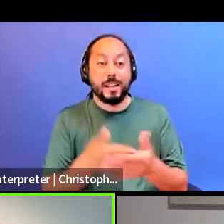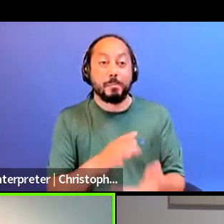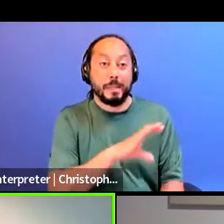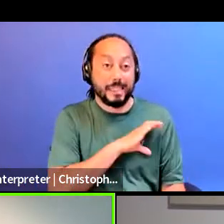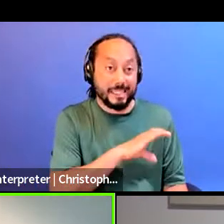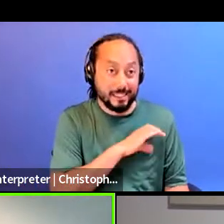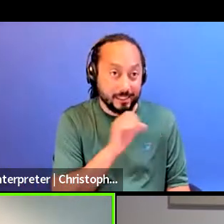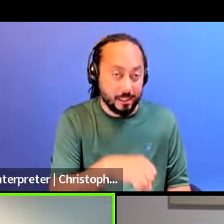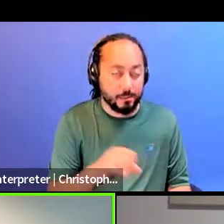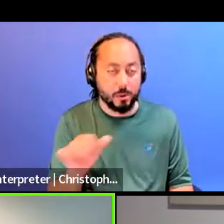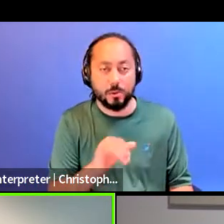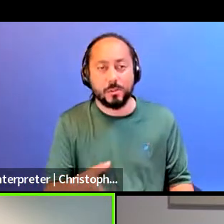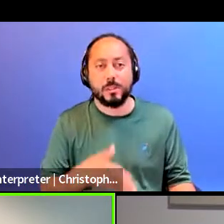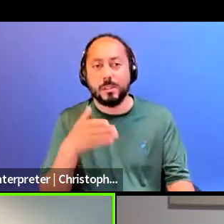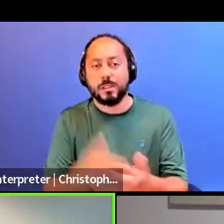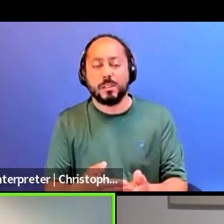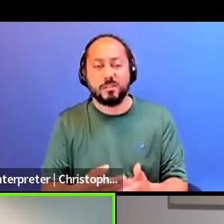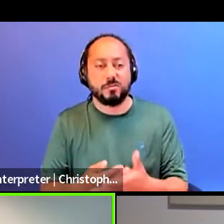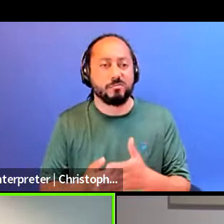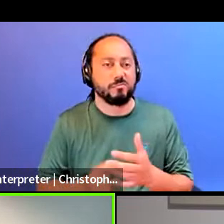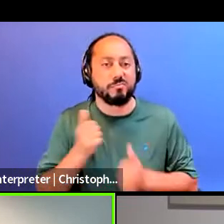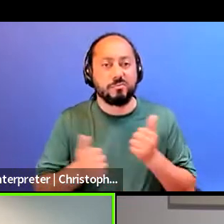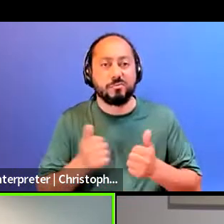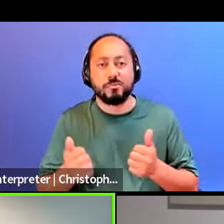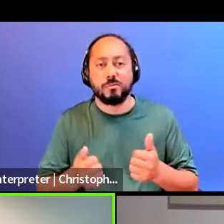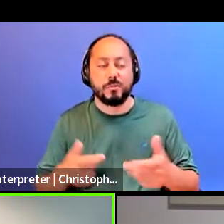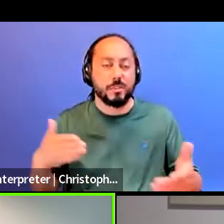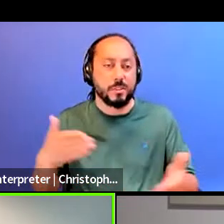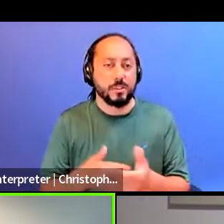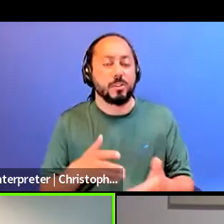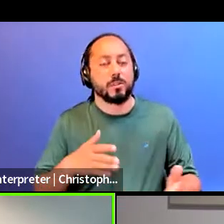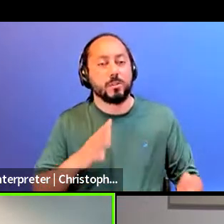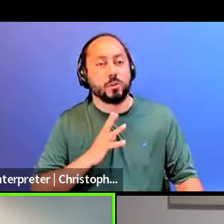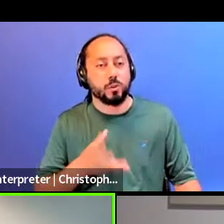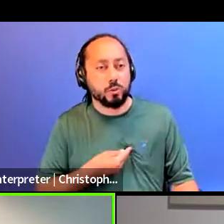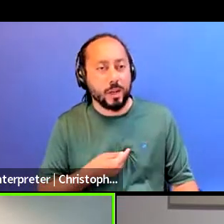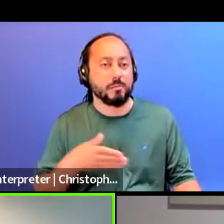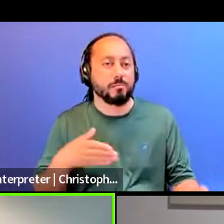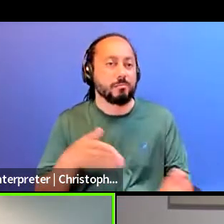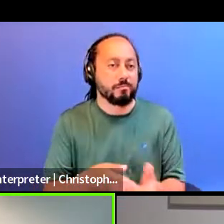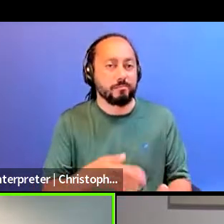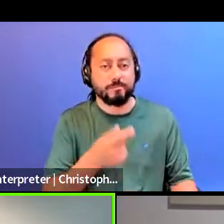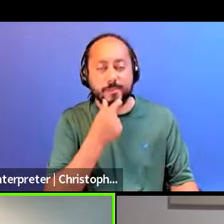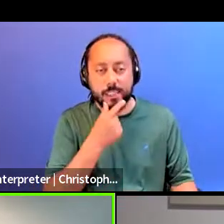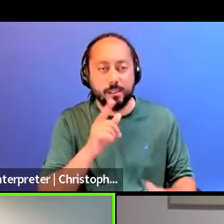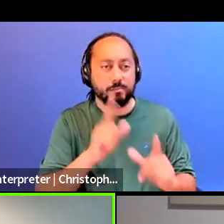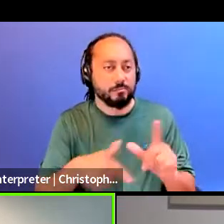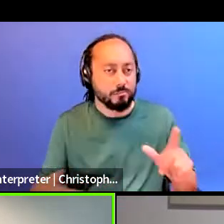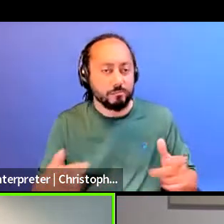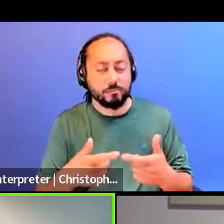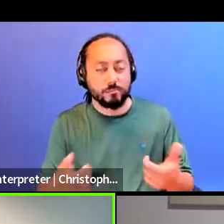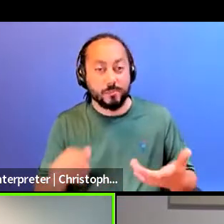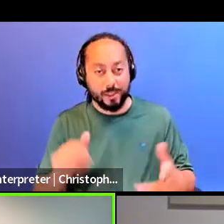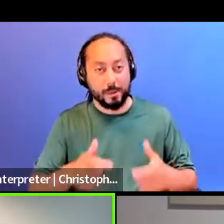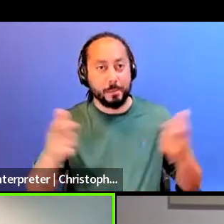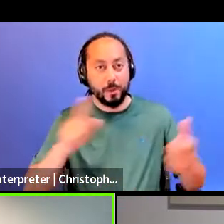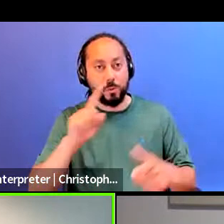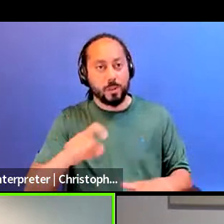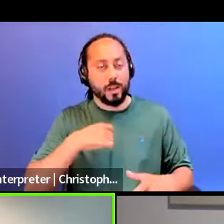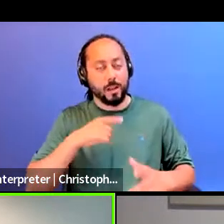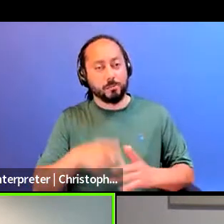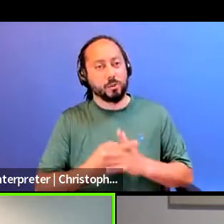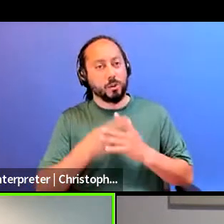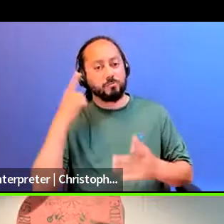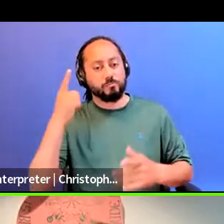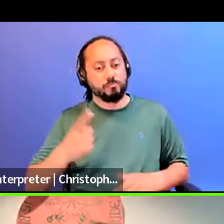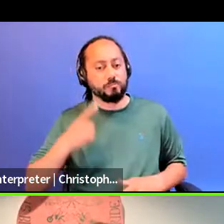also against vigilante, uh, homophobia, transphobia, right. So I think that these are some of the, these are some of the bigger questions that I'm starting to ask,